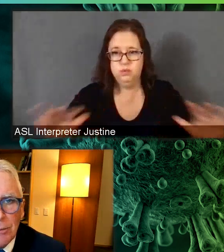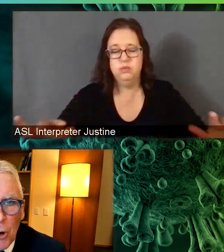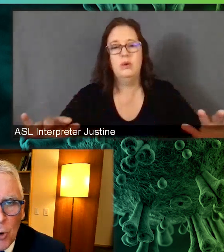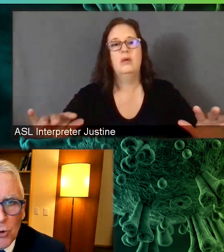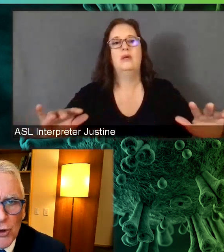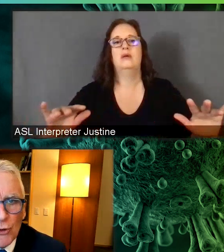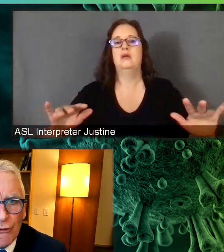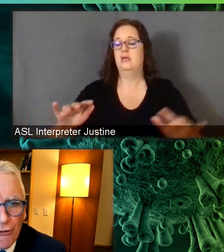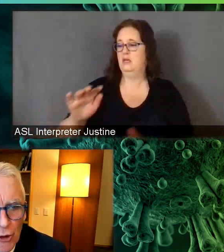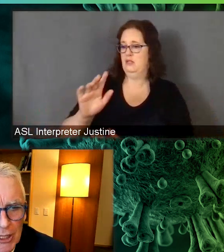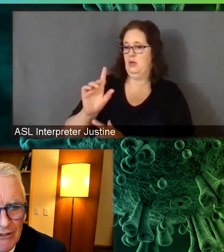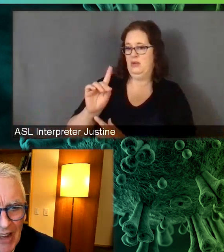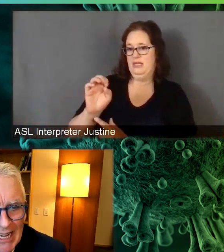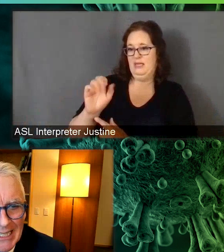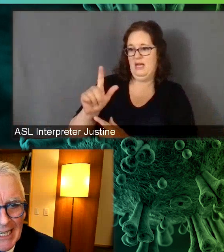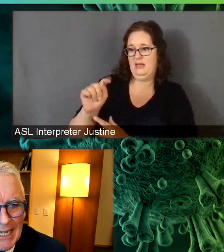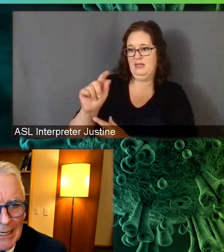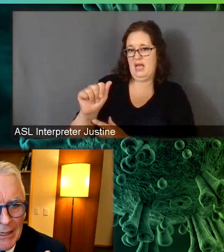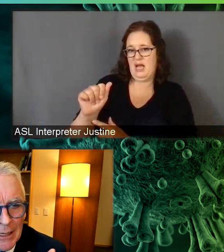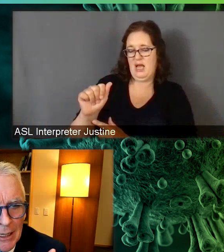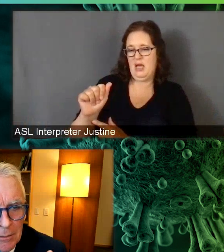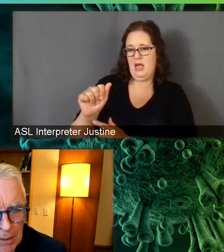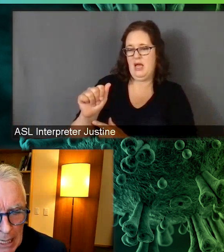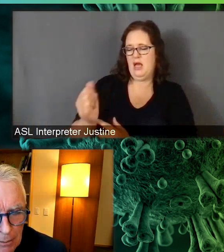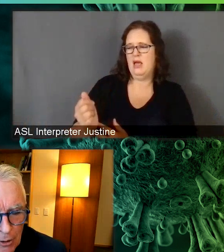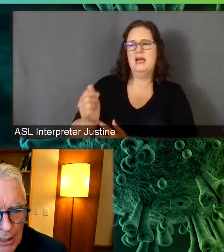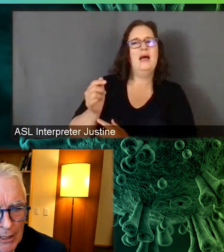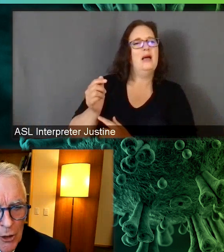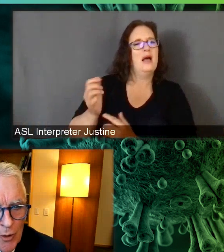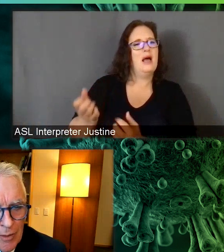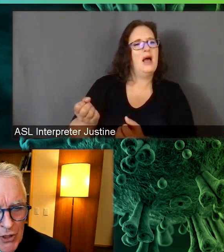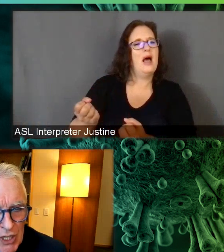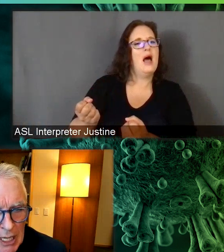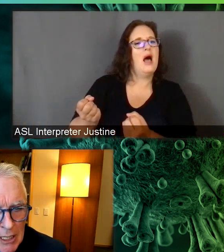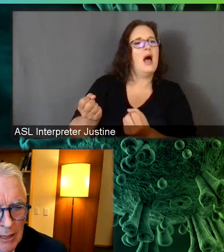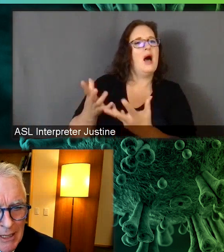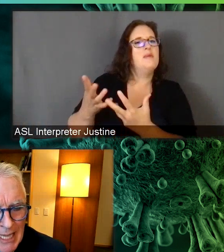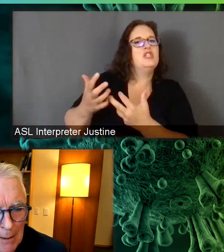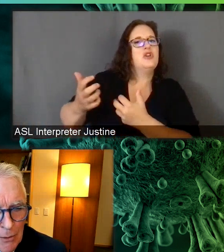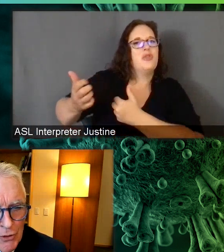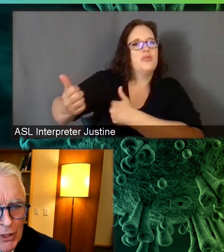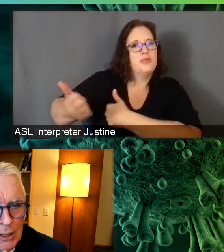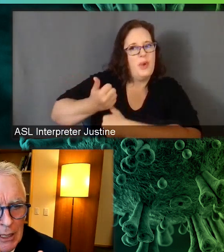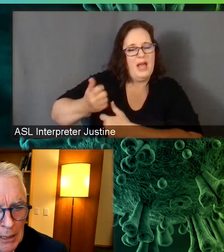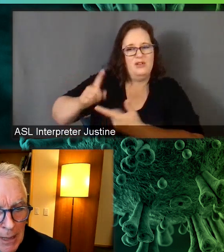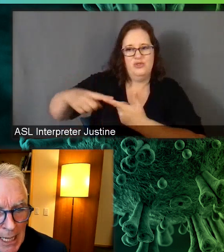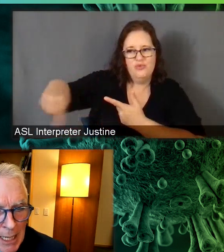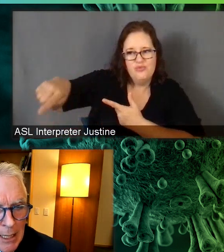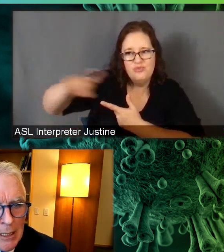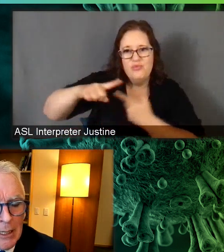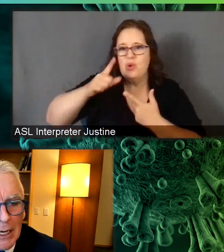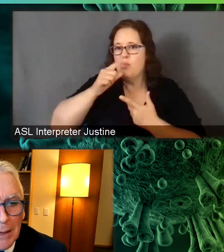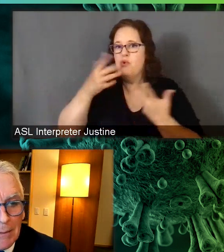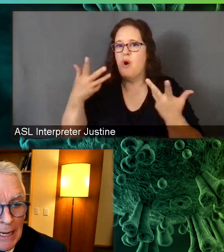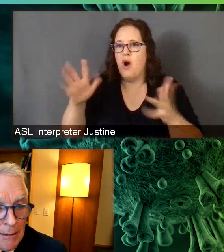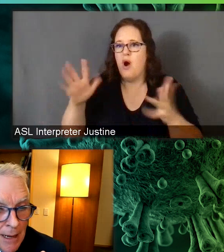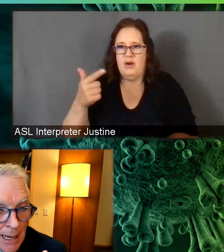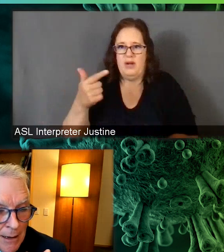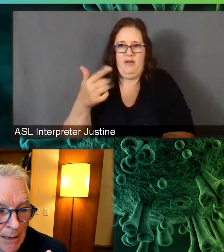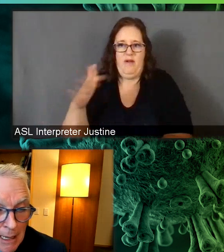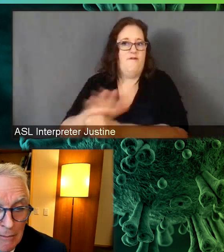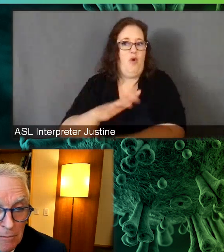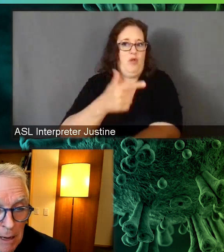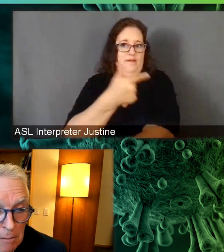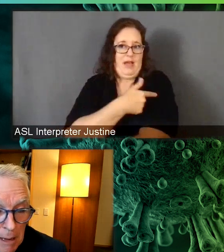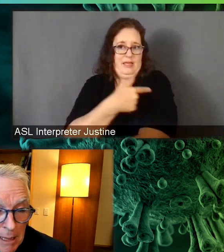pose to fully vaccinated people? And, you we've been seeing some examples in the media and